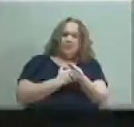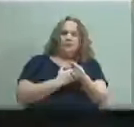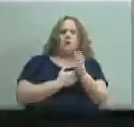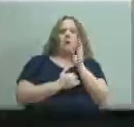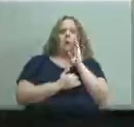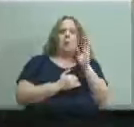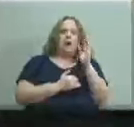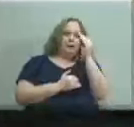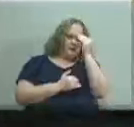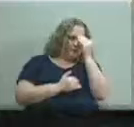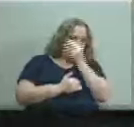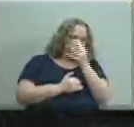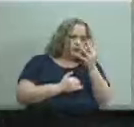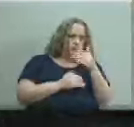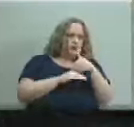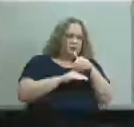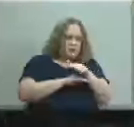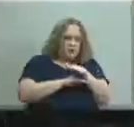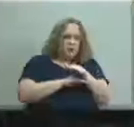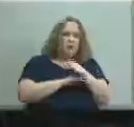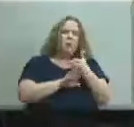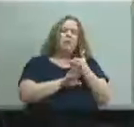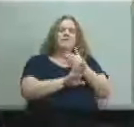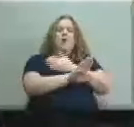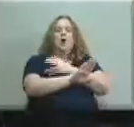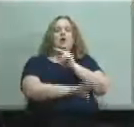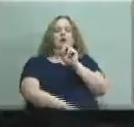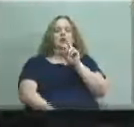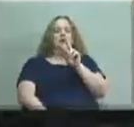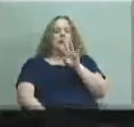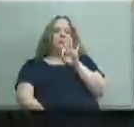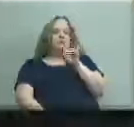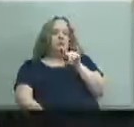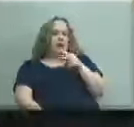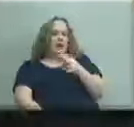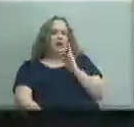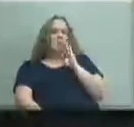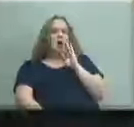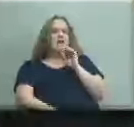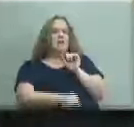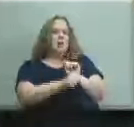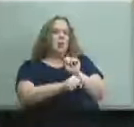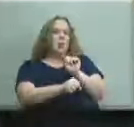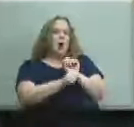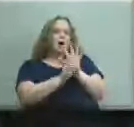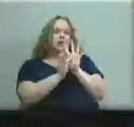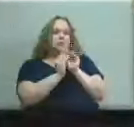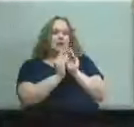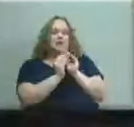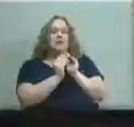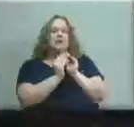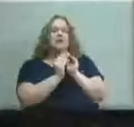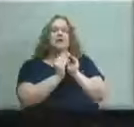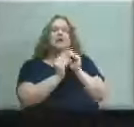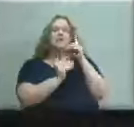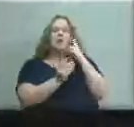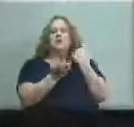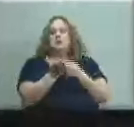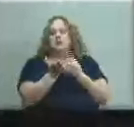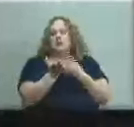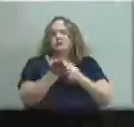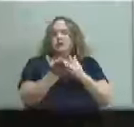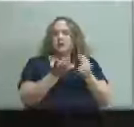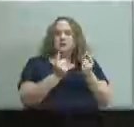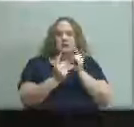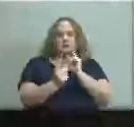the um november 9th meeting uh where we'll have a work session for discussion and conversation and ultimately um